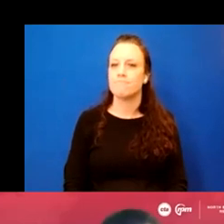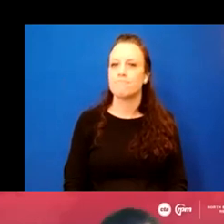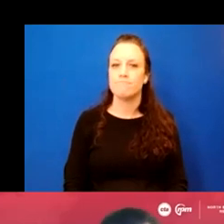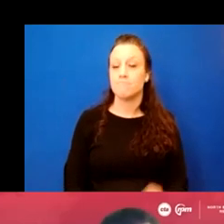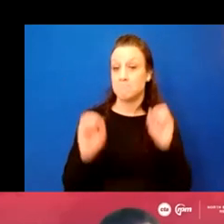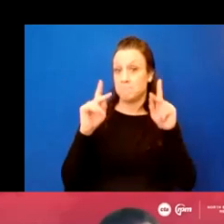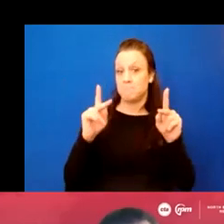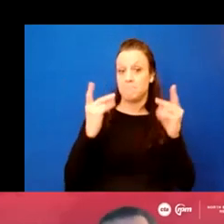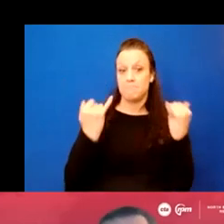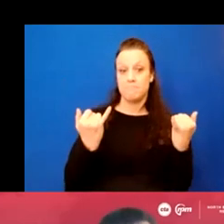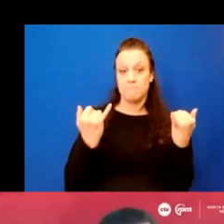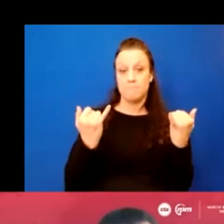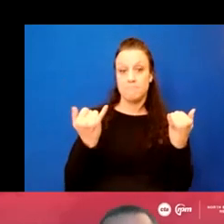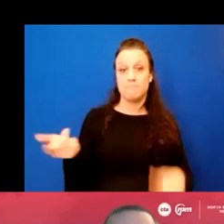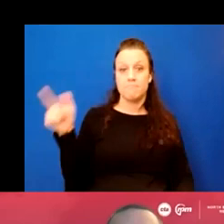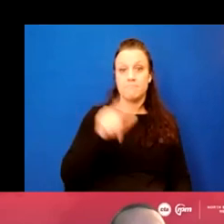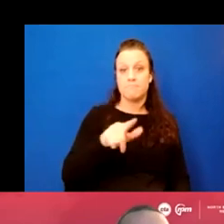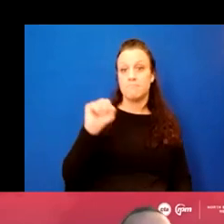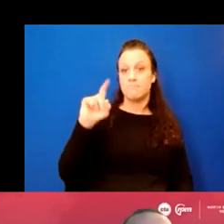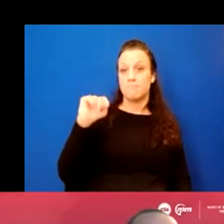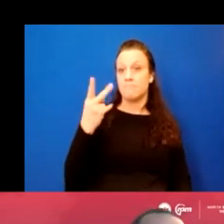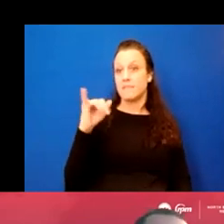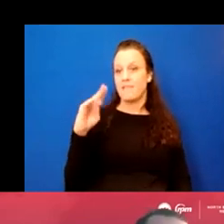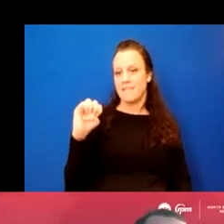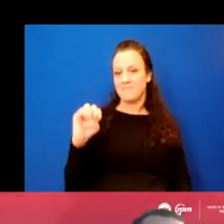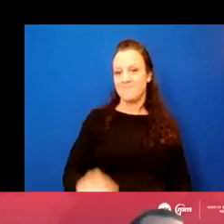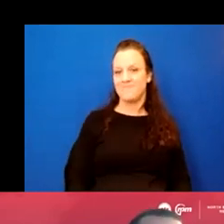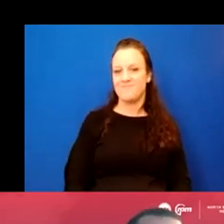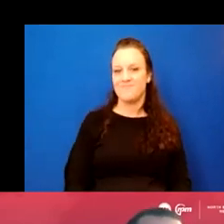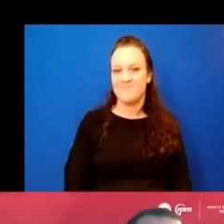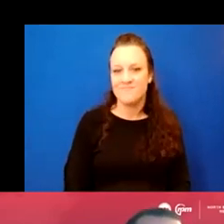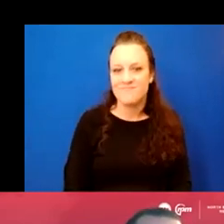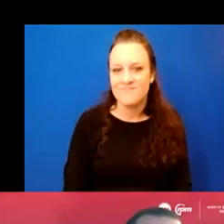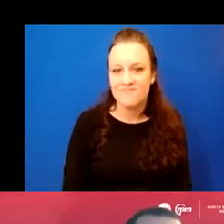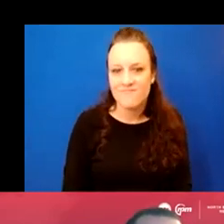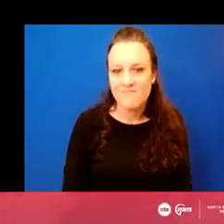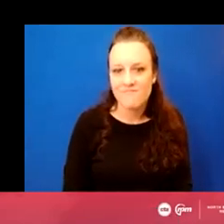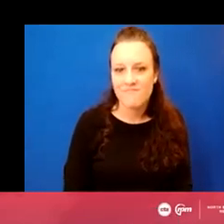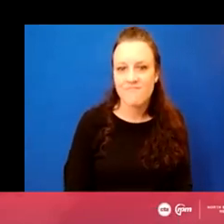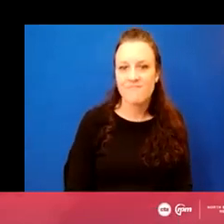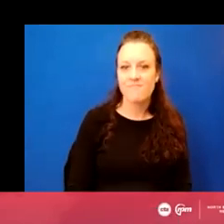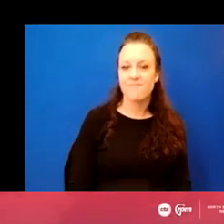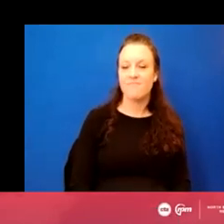Okay. At this point, I'm going to hand it off to Stephanie. Thank you. Stephanie Thanks, Don.